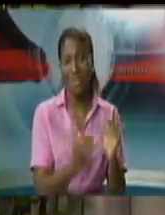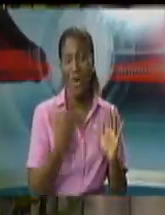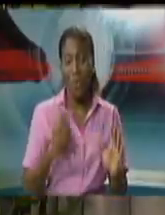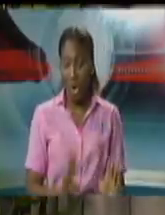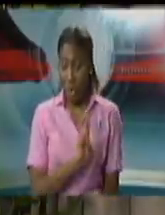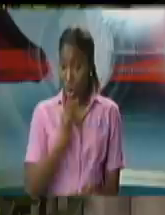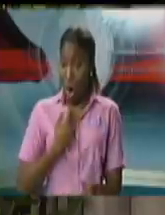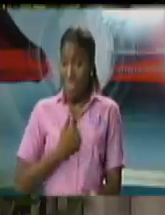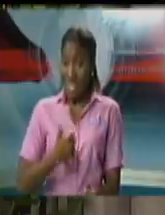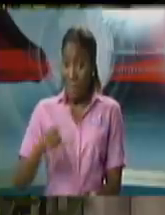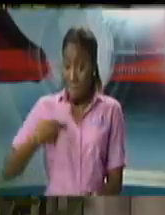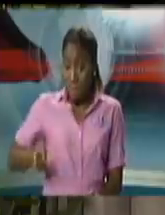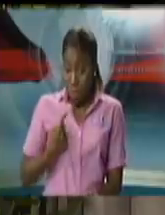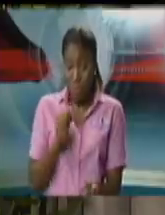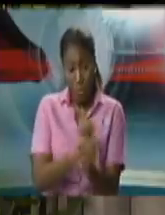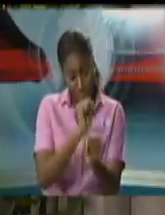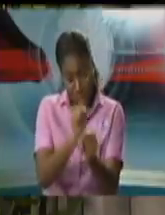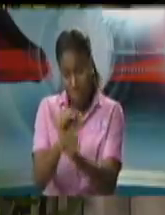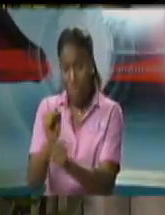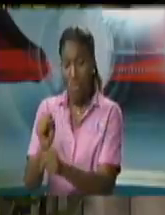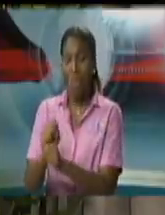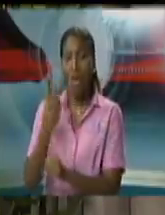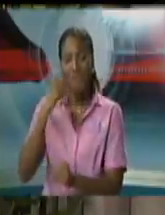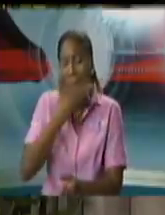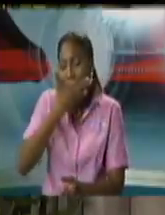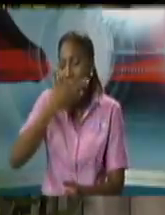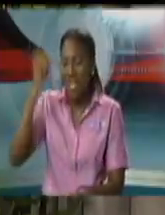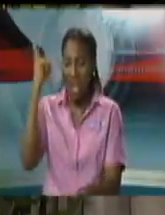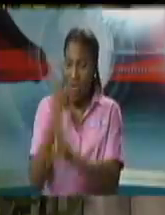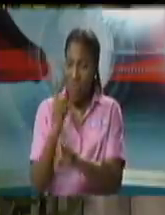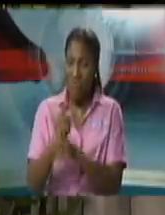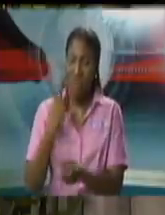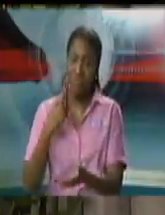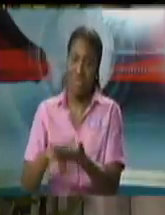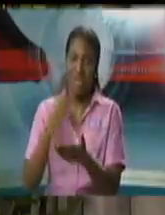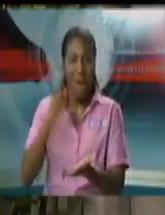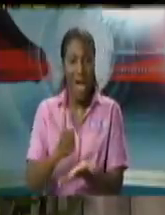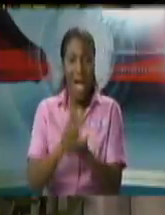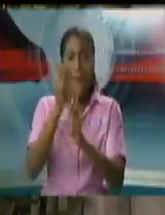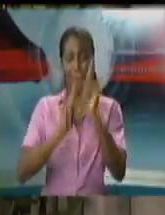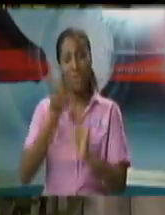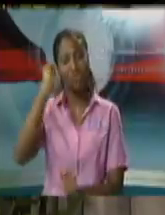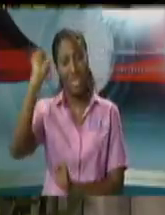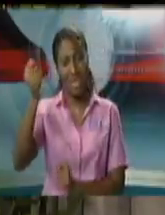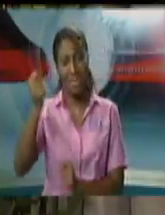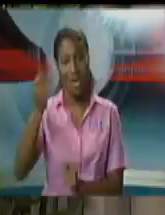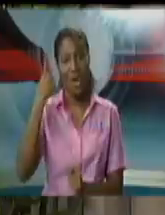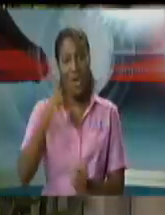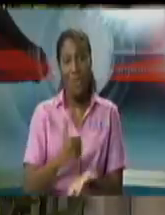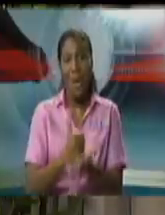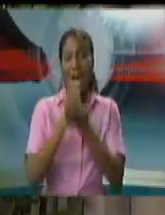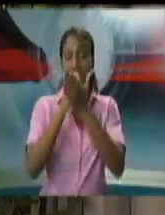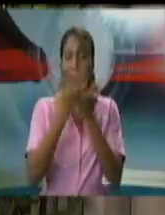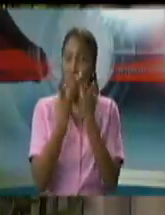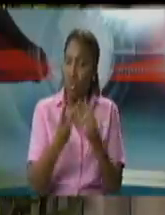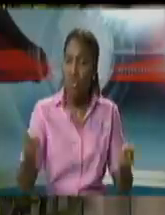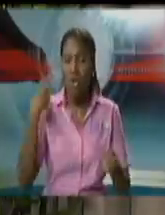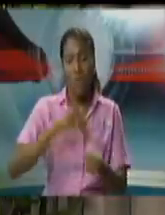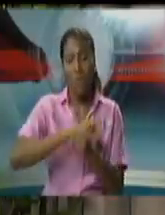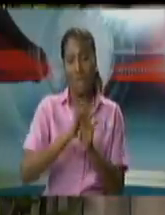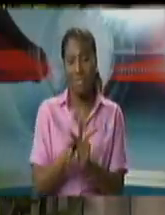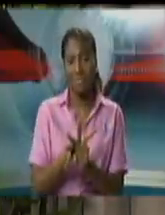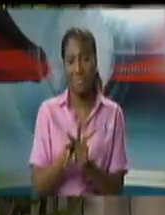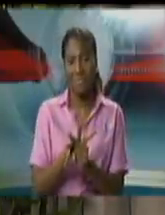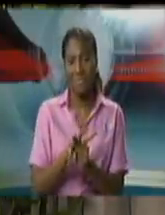congress for the benefit of the people of trinidad and tobago as they engage themselves in covid solutions the protocol